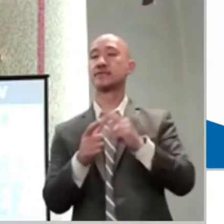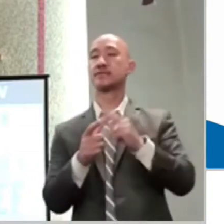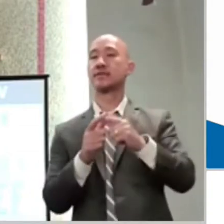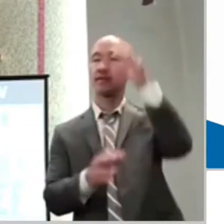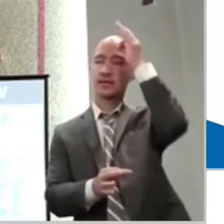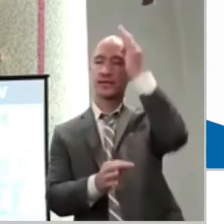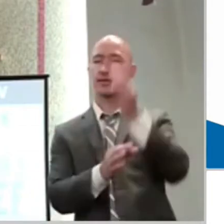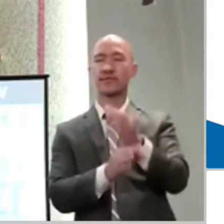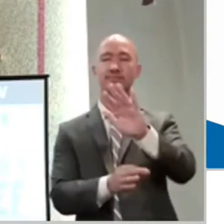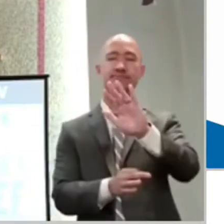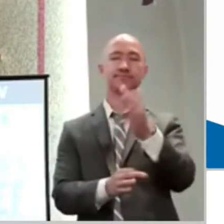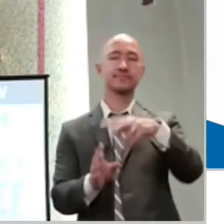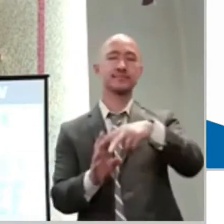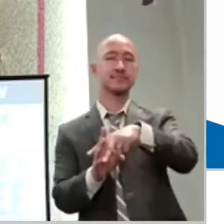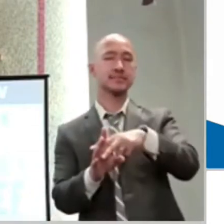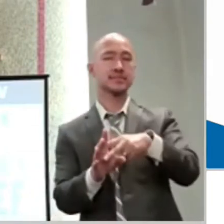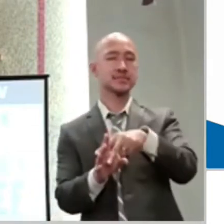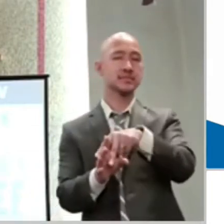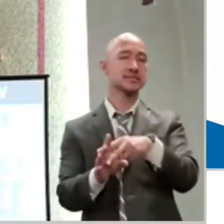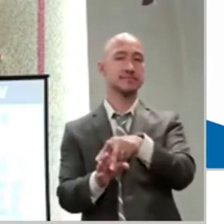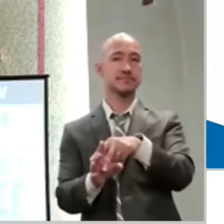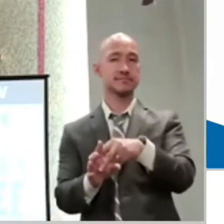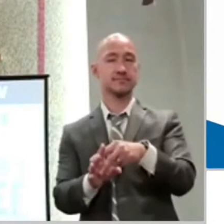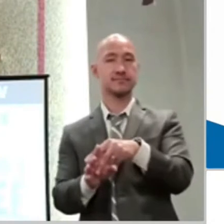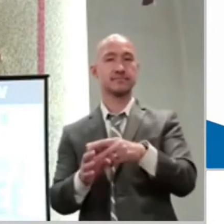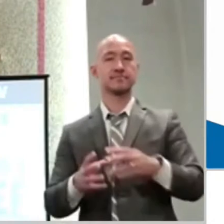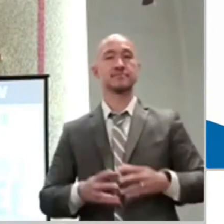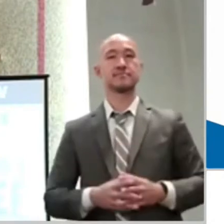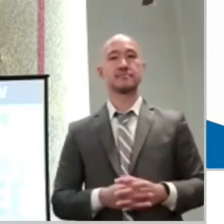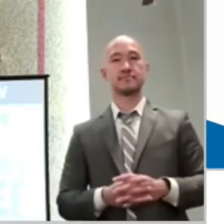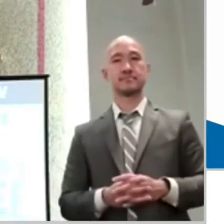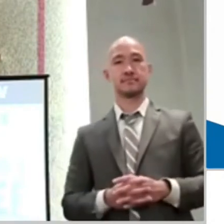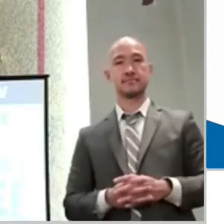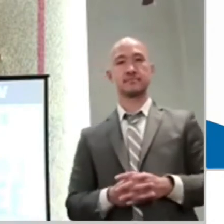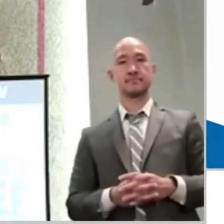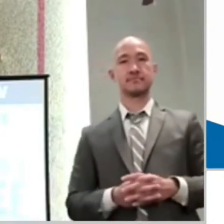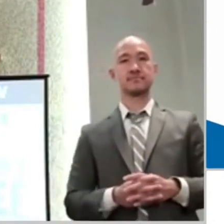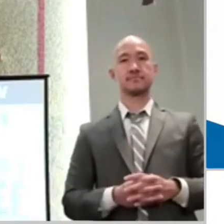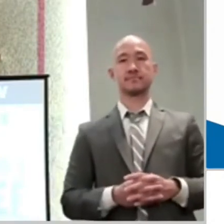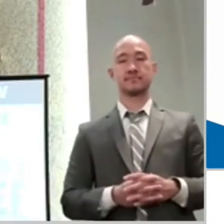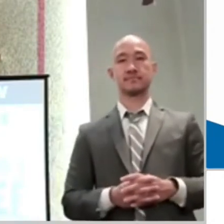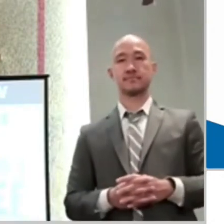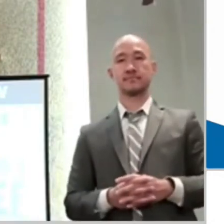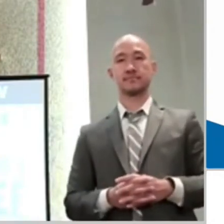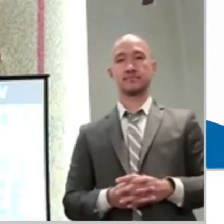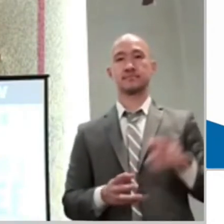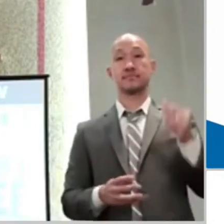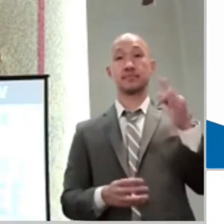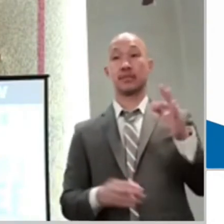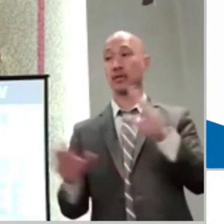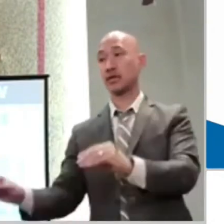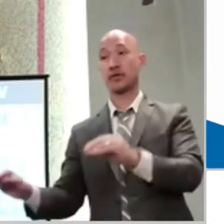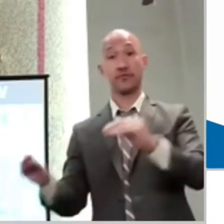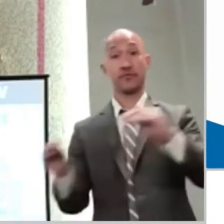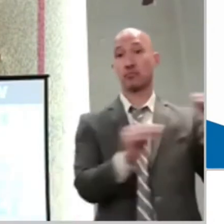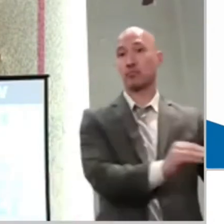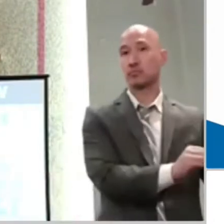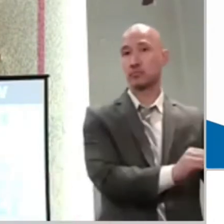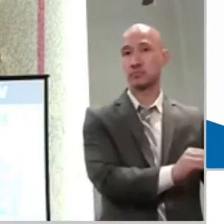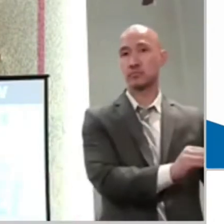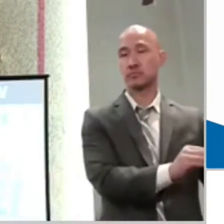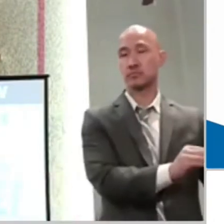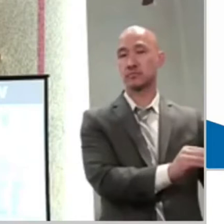Because what are you going to do then when you get troubled again, when trouble follows you? You think there is a place on earth where trouble is not going to be there?